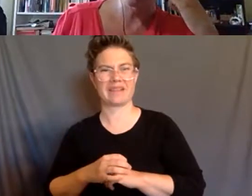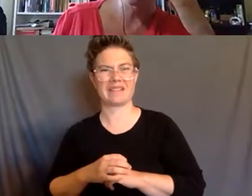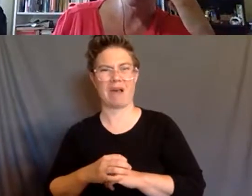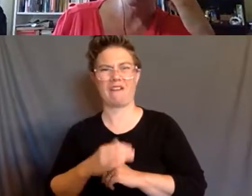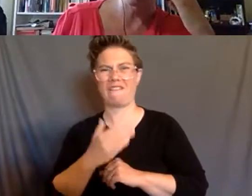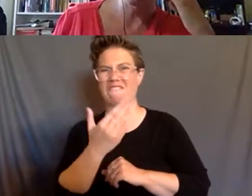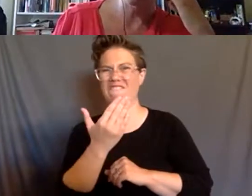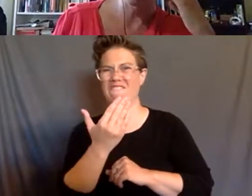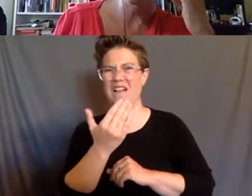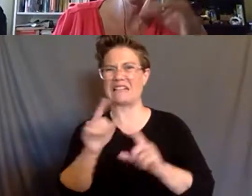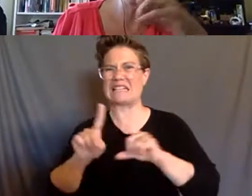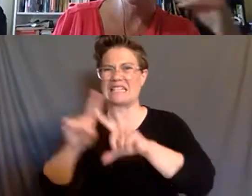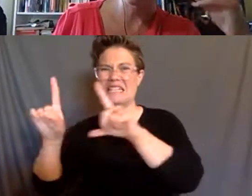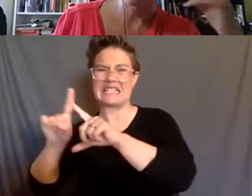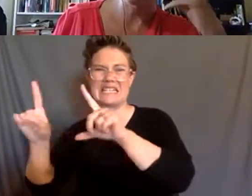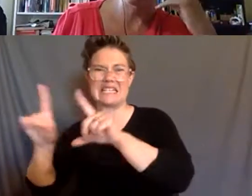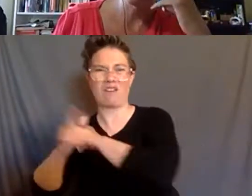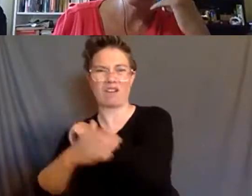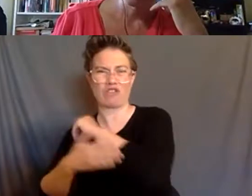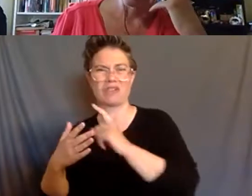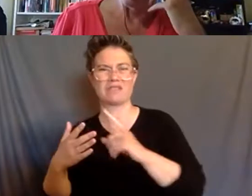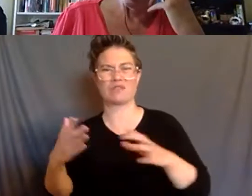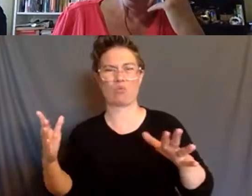US between the deinstitutionalization of one and the other.